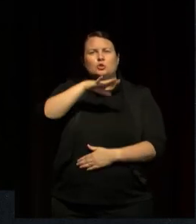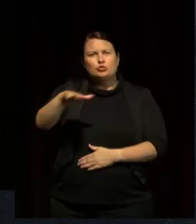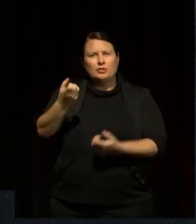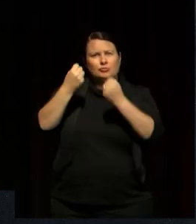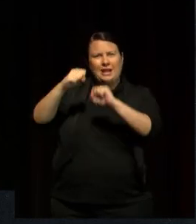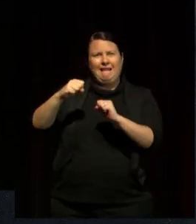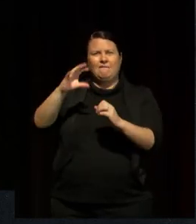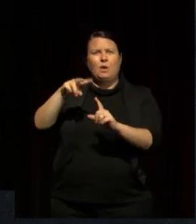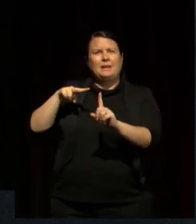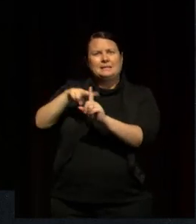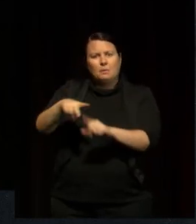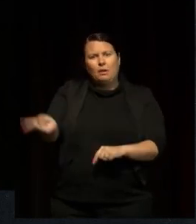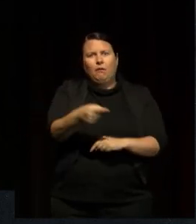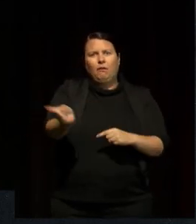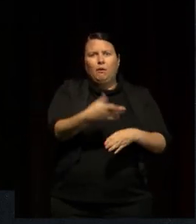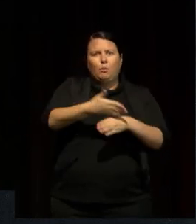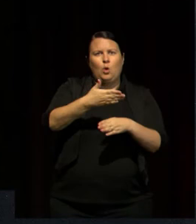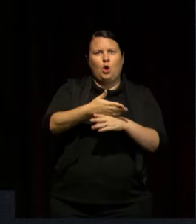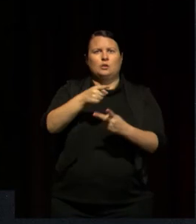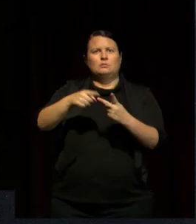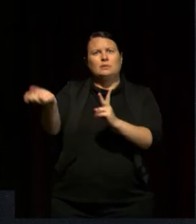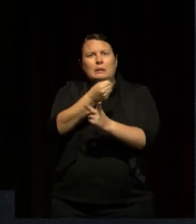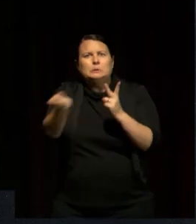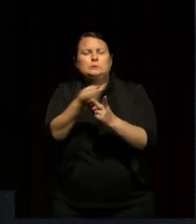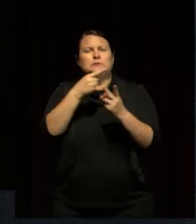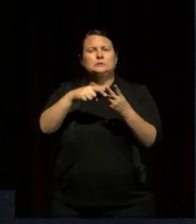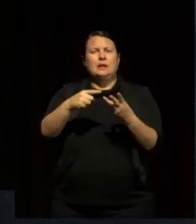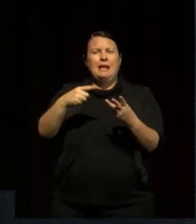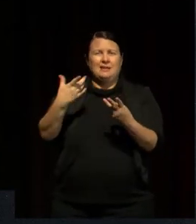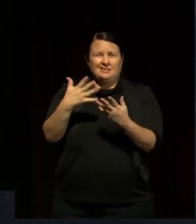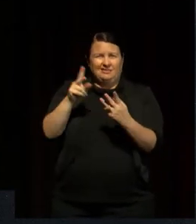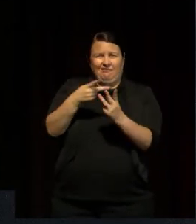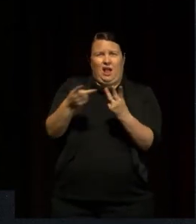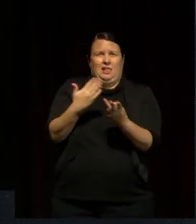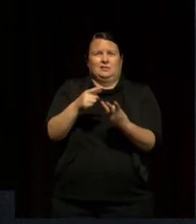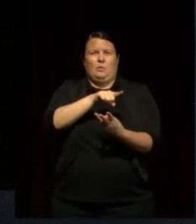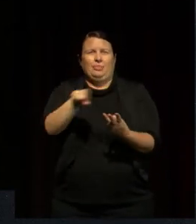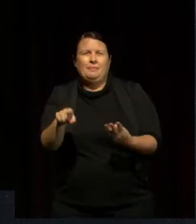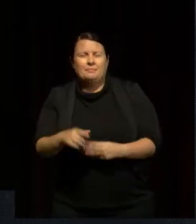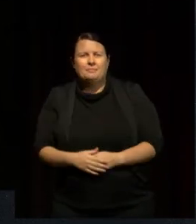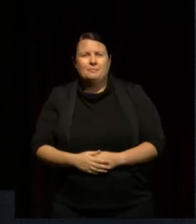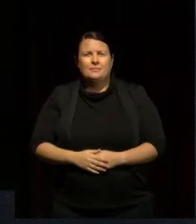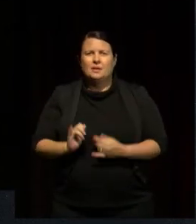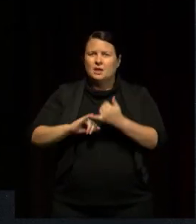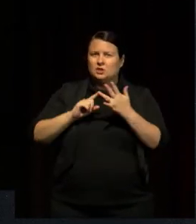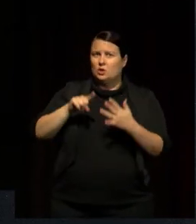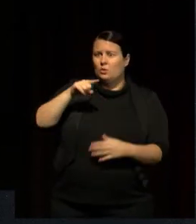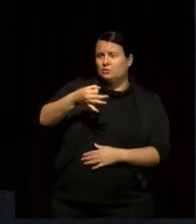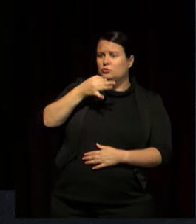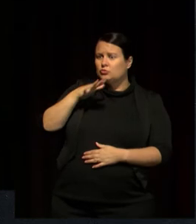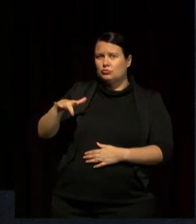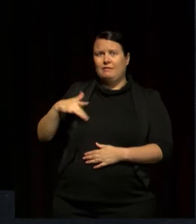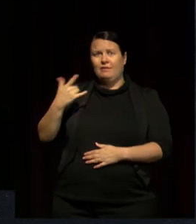from exploitation, abuse, and violence, and guaranteed the right to fully participate in